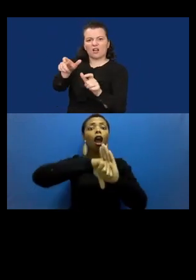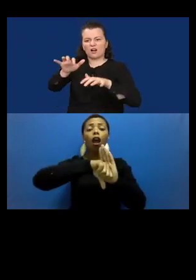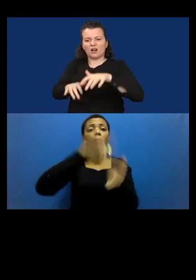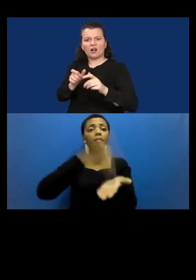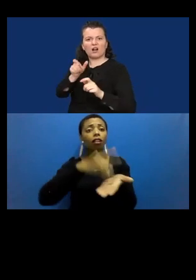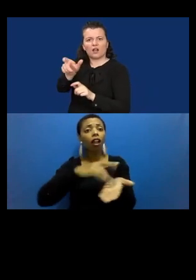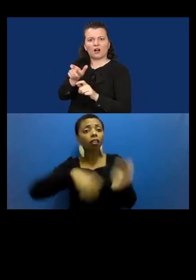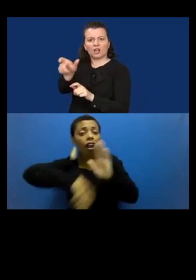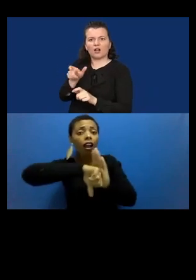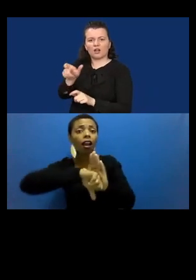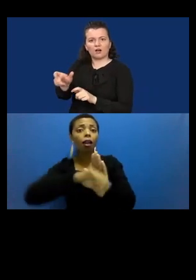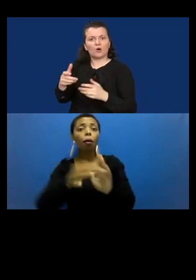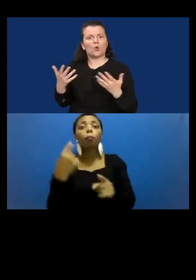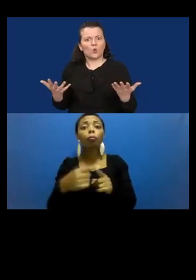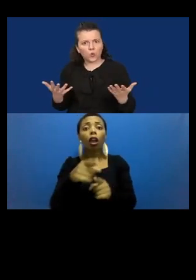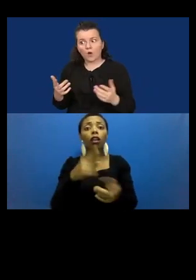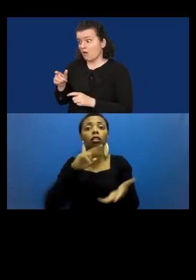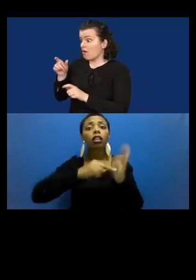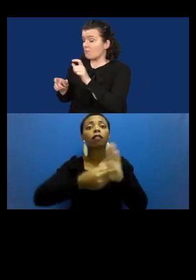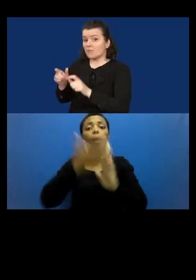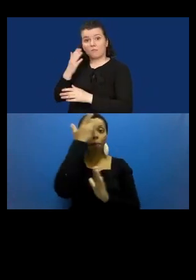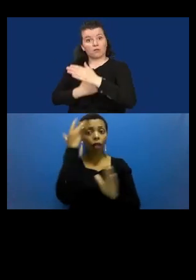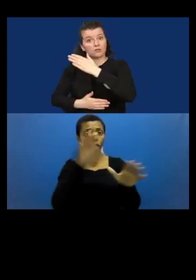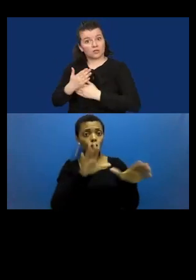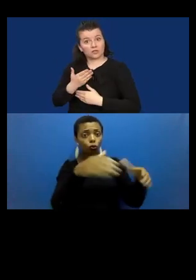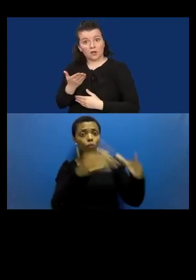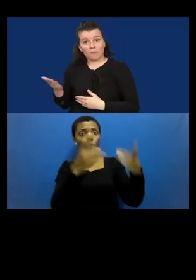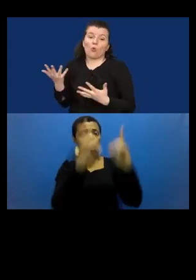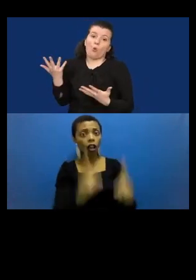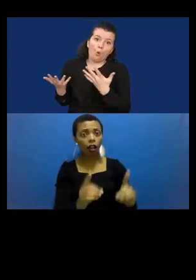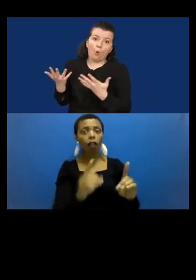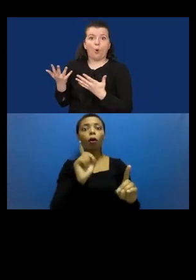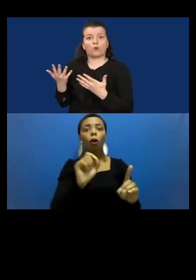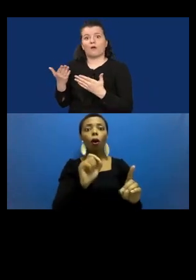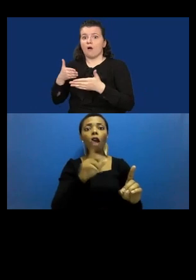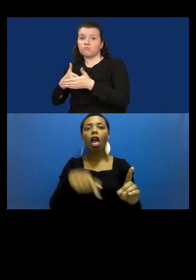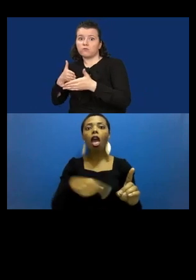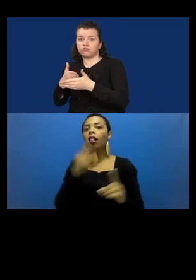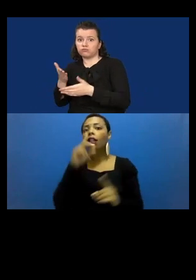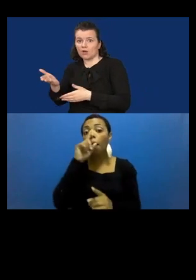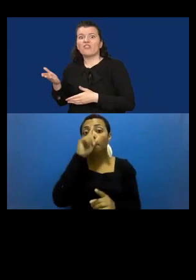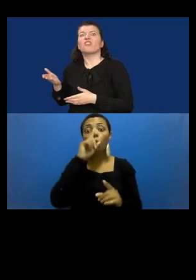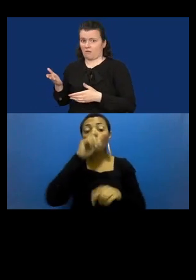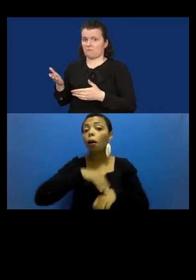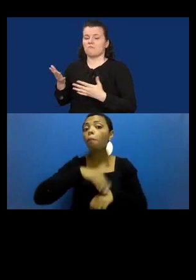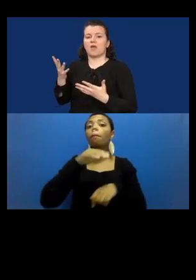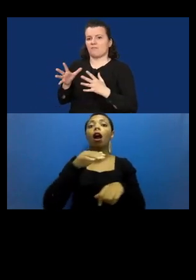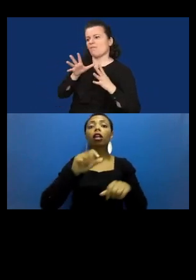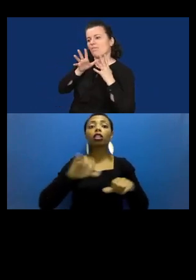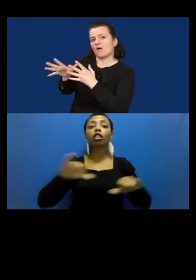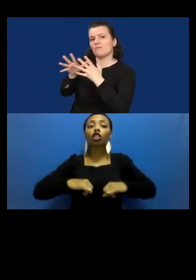It can be assumed that people with disabilities and impairments face a higher risk of becoming